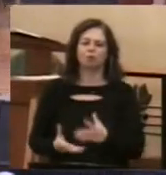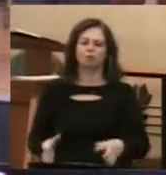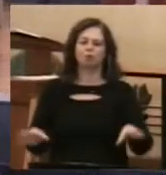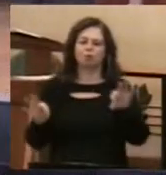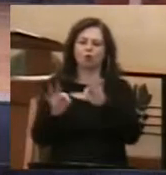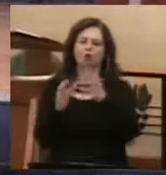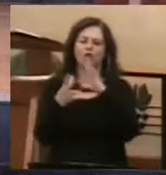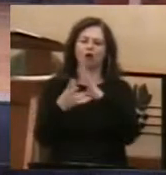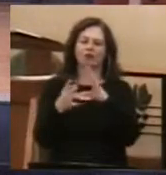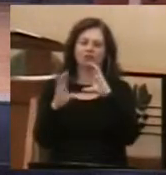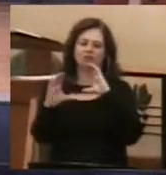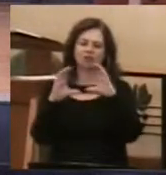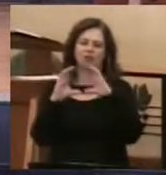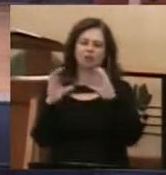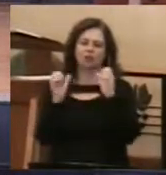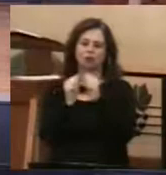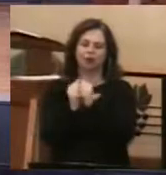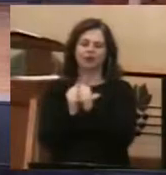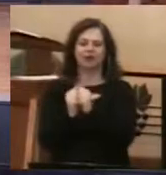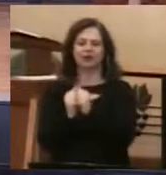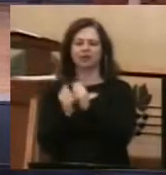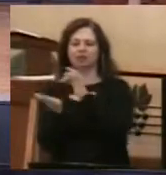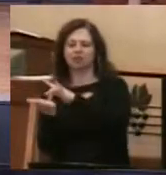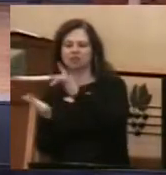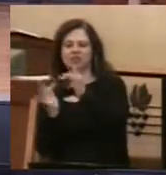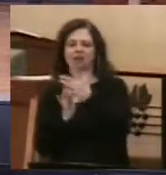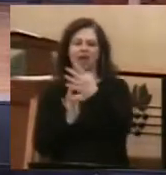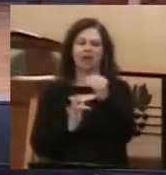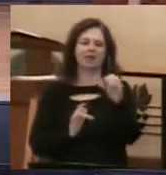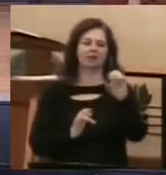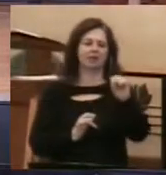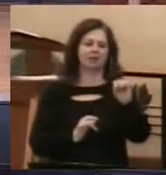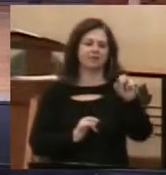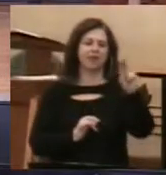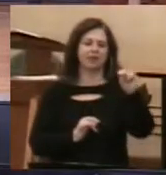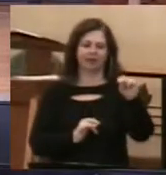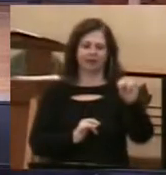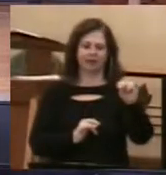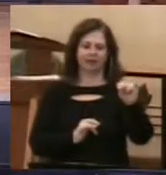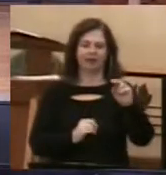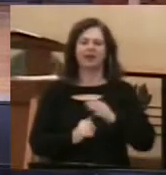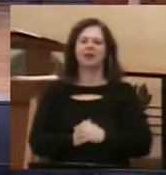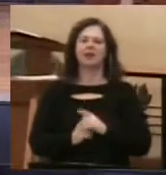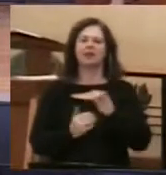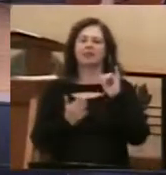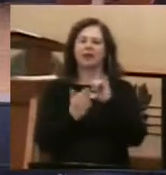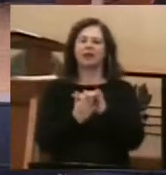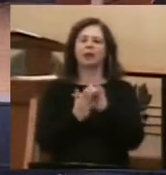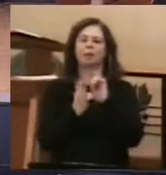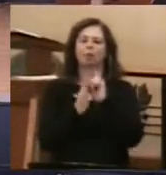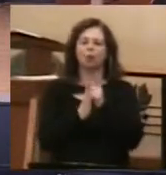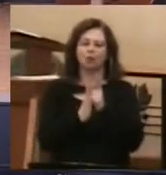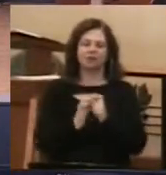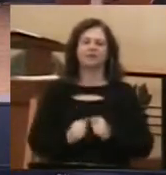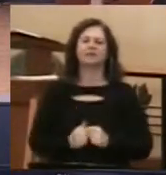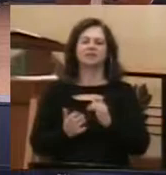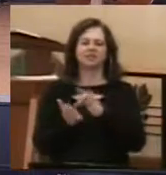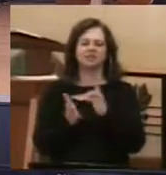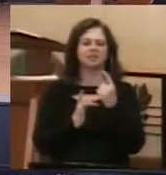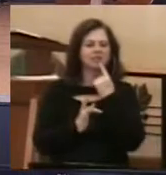Jesus and Simon Peter, that important moment when he is invited to let down his net